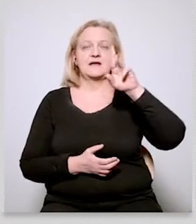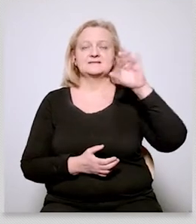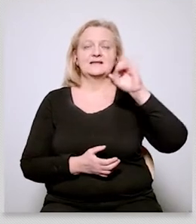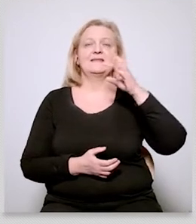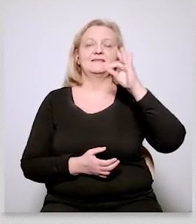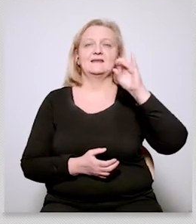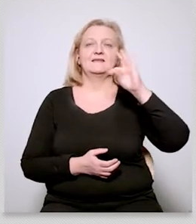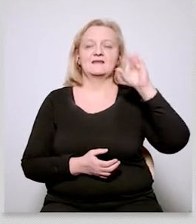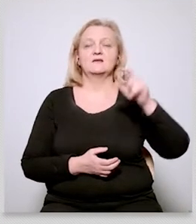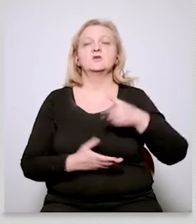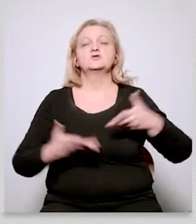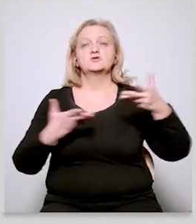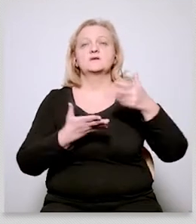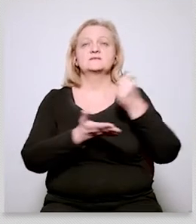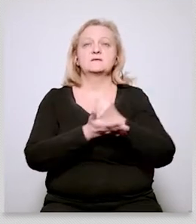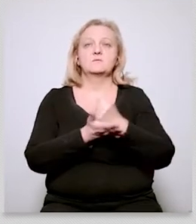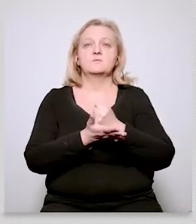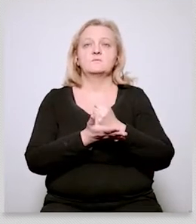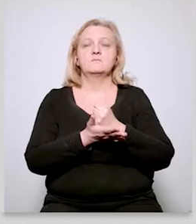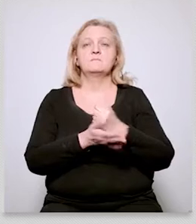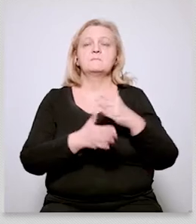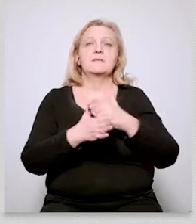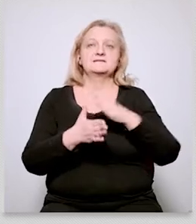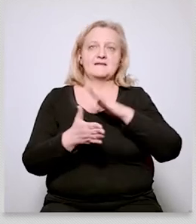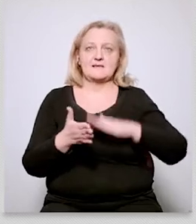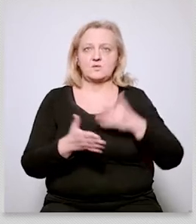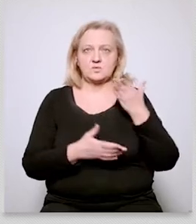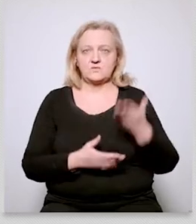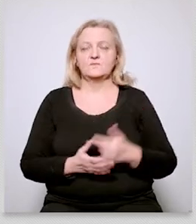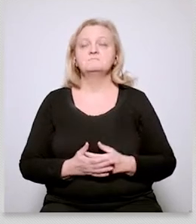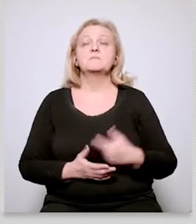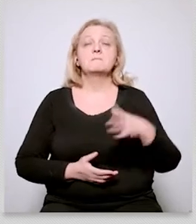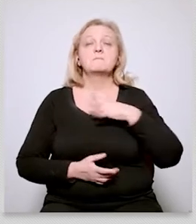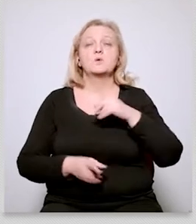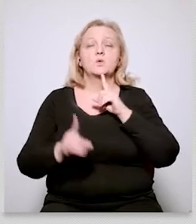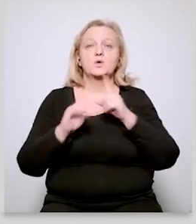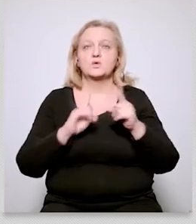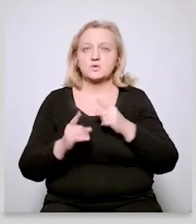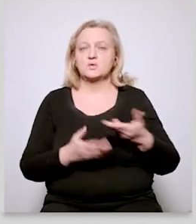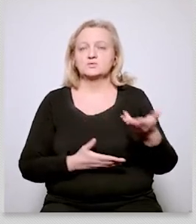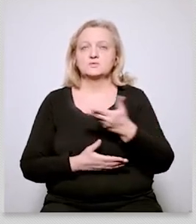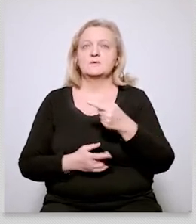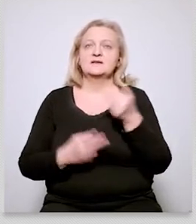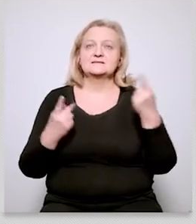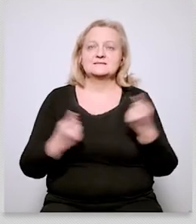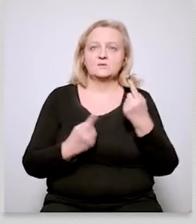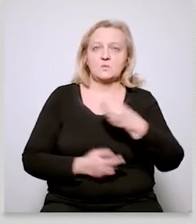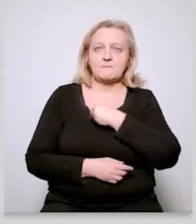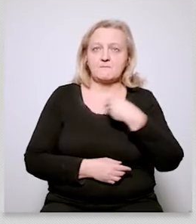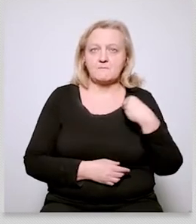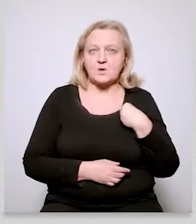case study of the green wedge or of the climate transformation into larger european